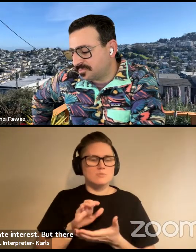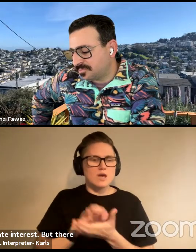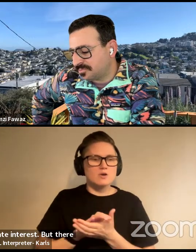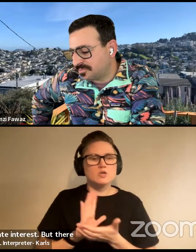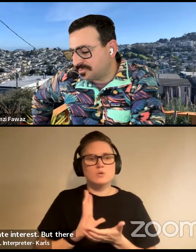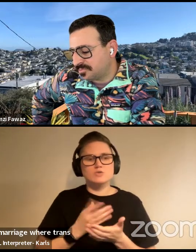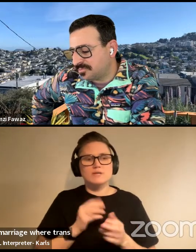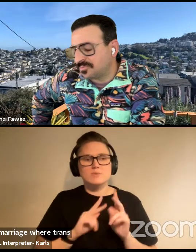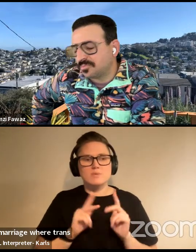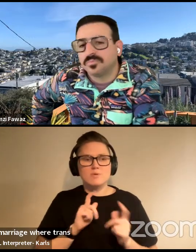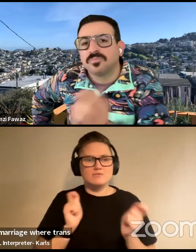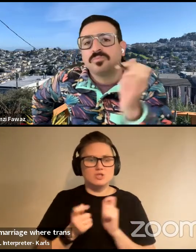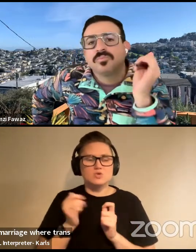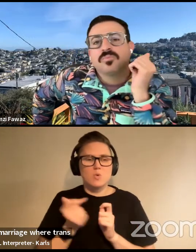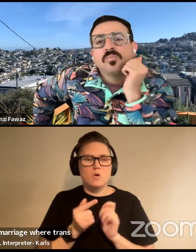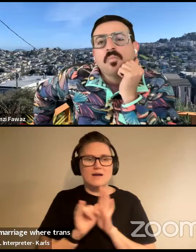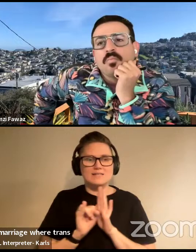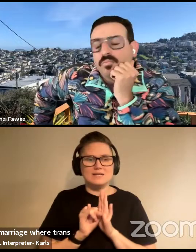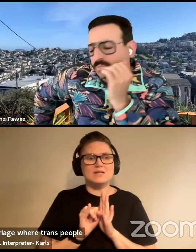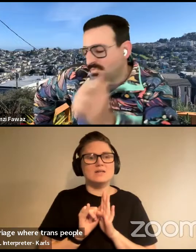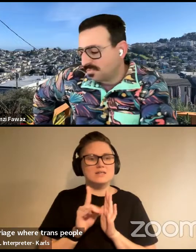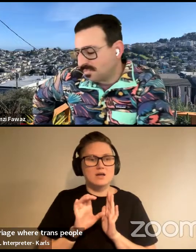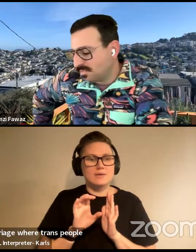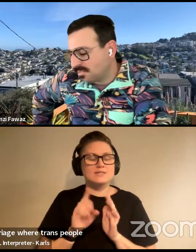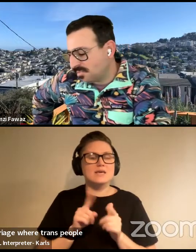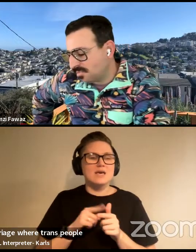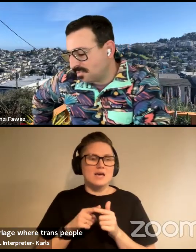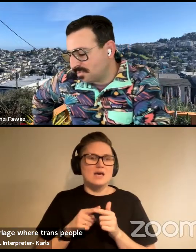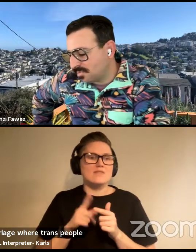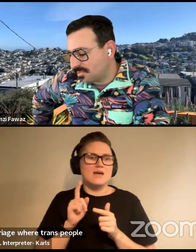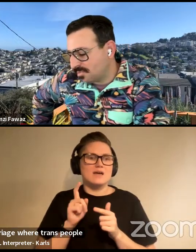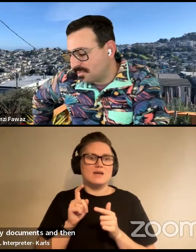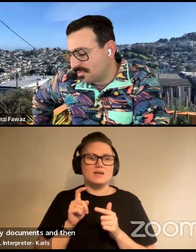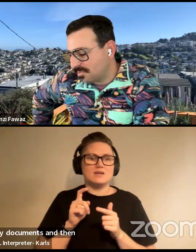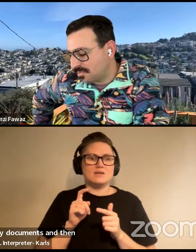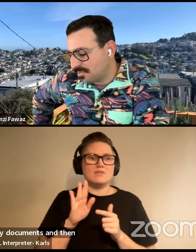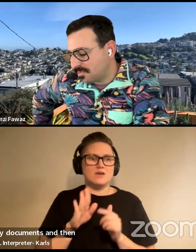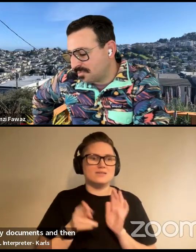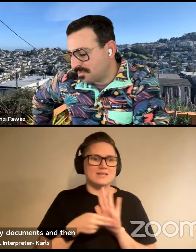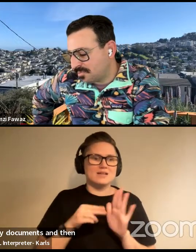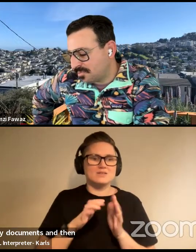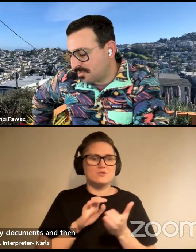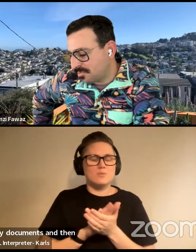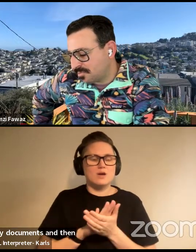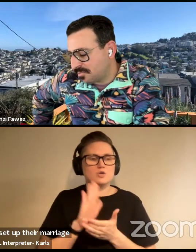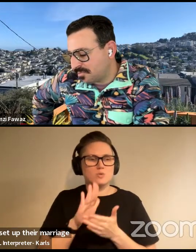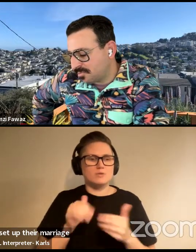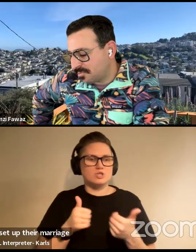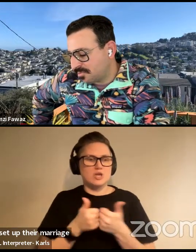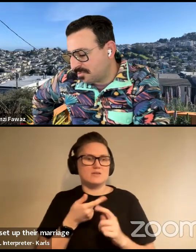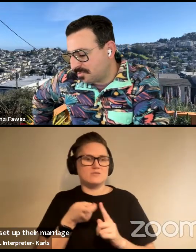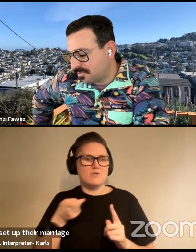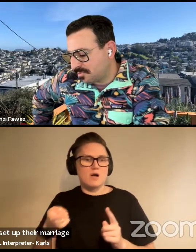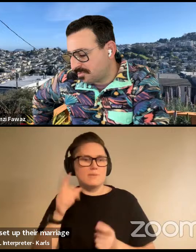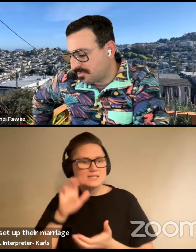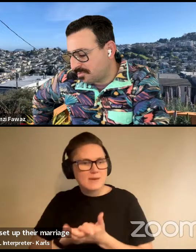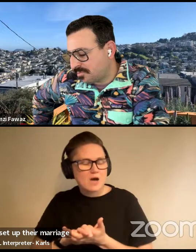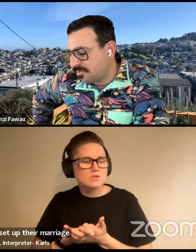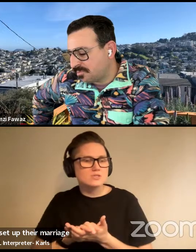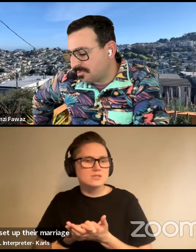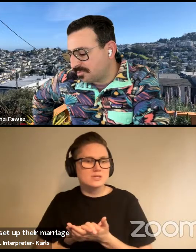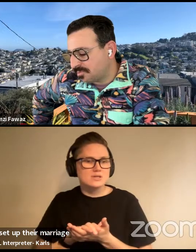identity documents. And then before Obergefell had the status of their marriage challenged by a, by a spouse or, or, or someone